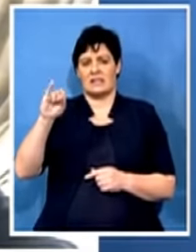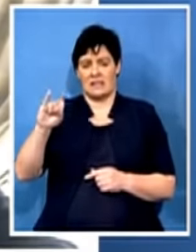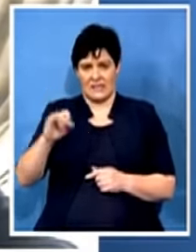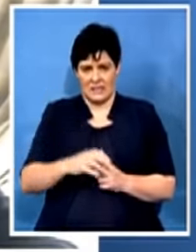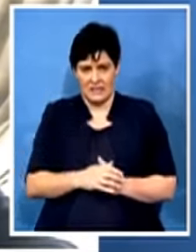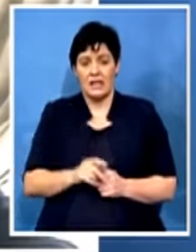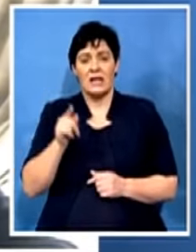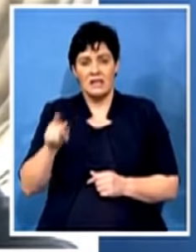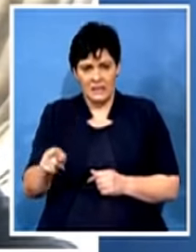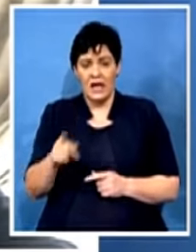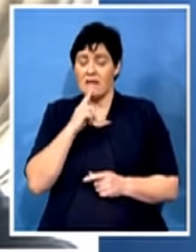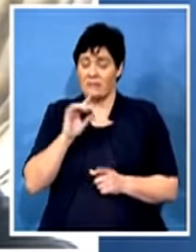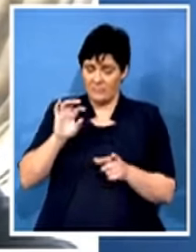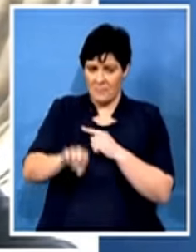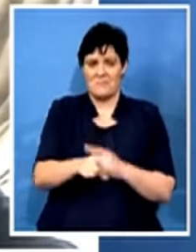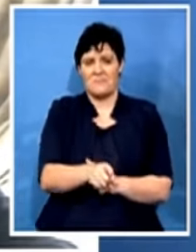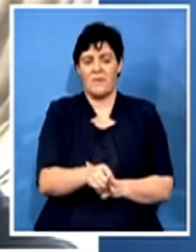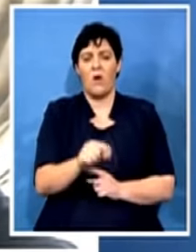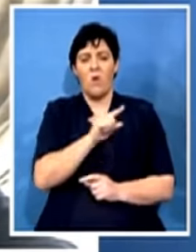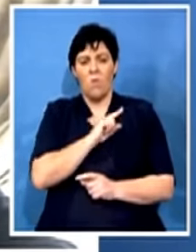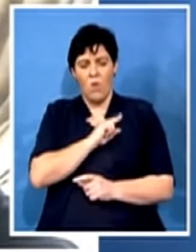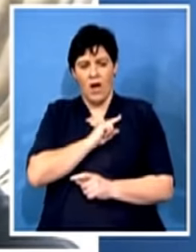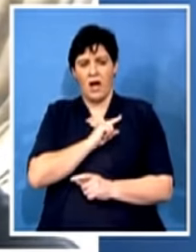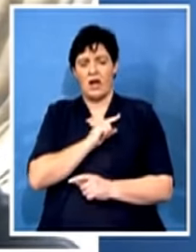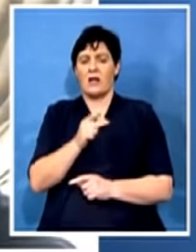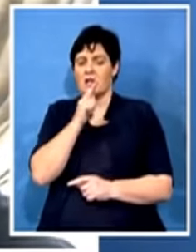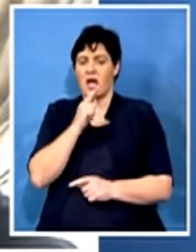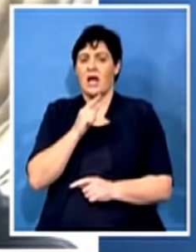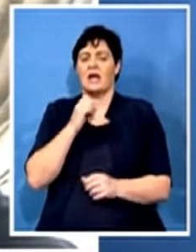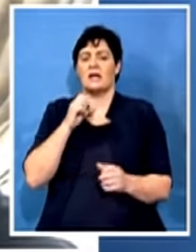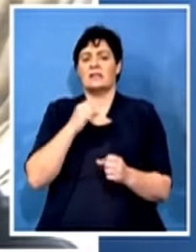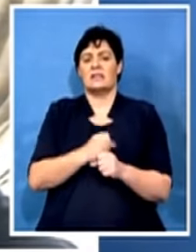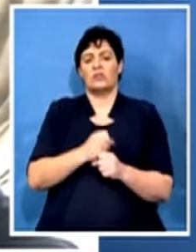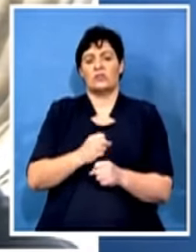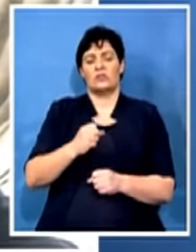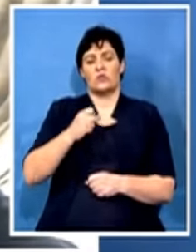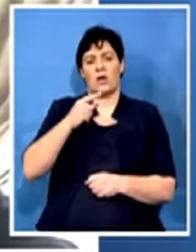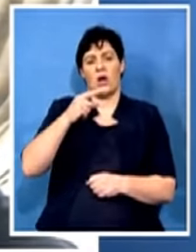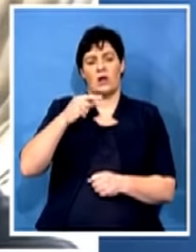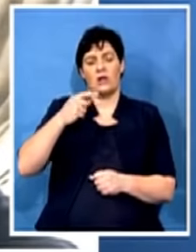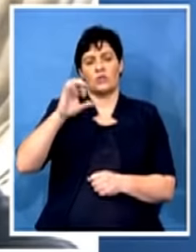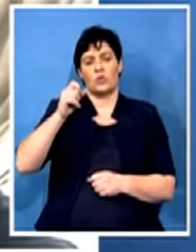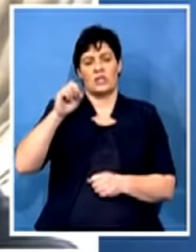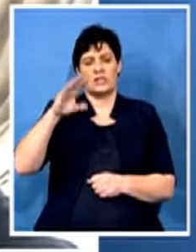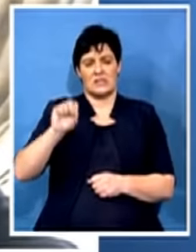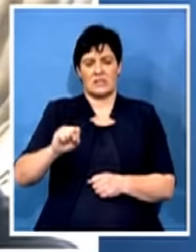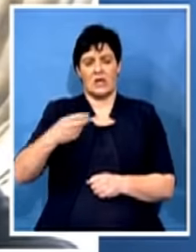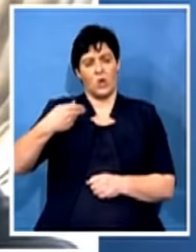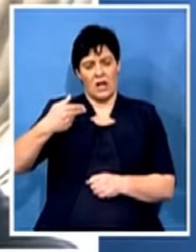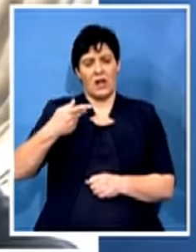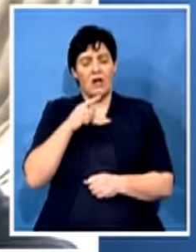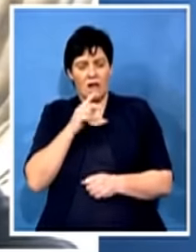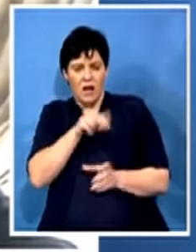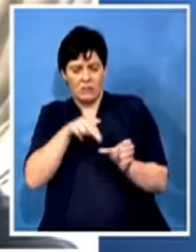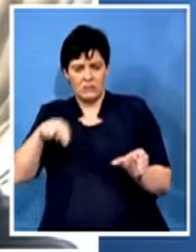he was outside St. George's Hotel and replicated Ronald Lamula, whom stood alone outside St. George's calling for the resignation of former